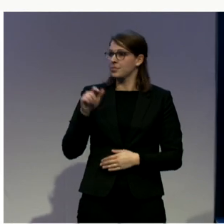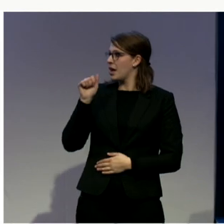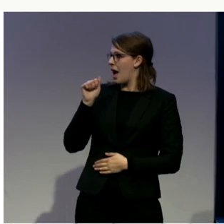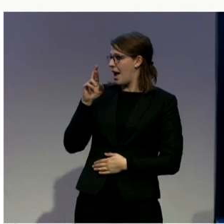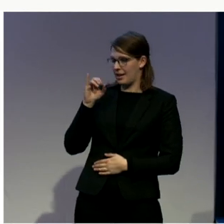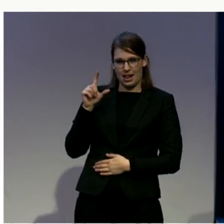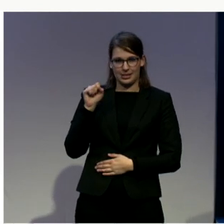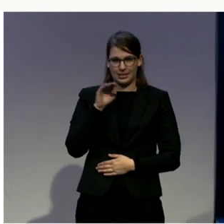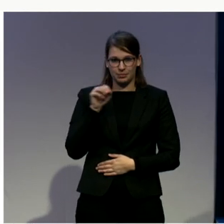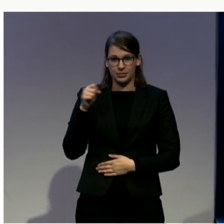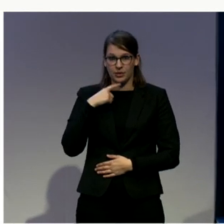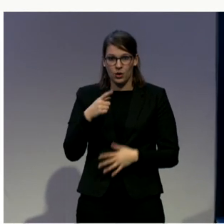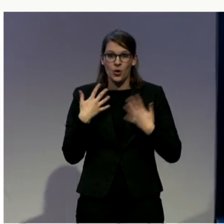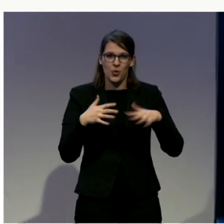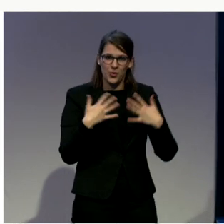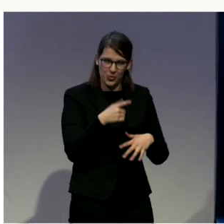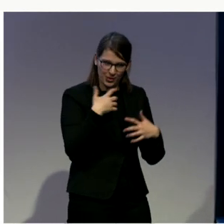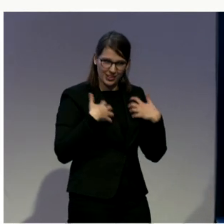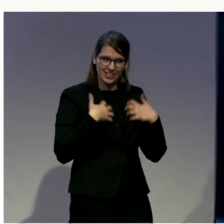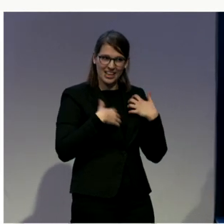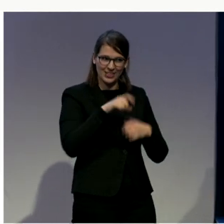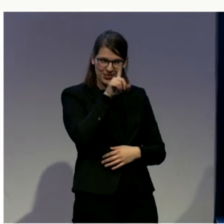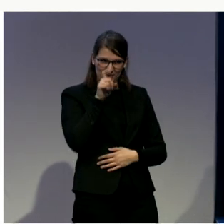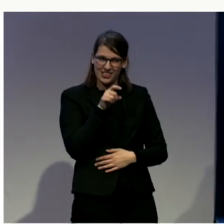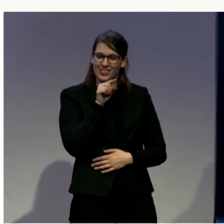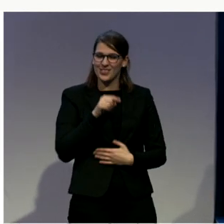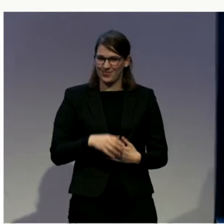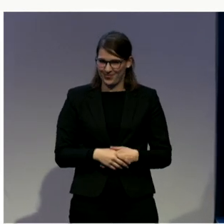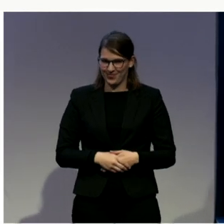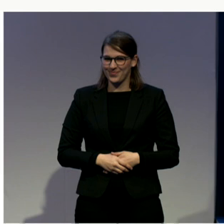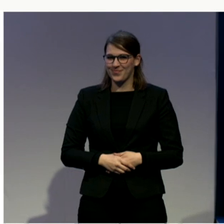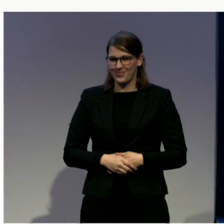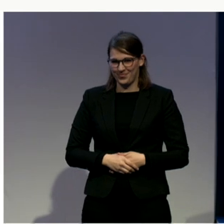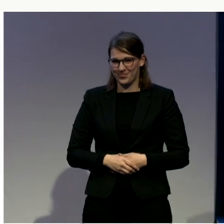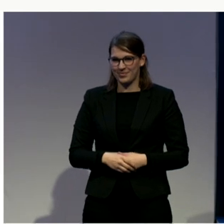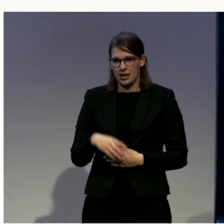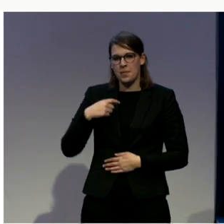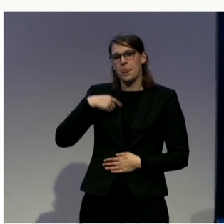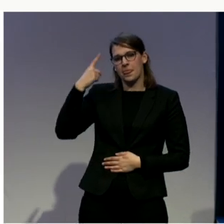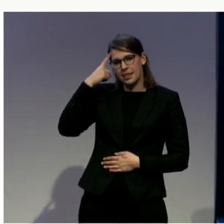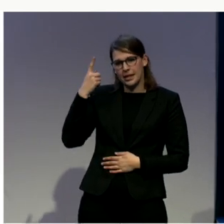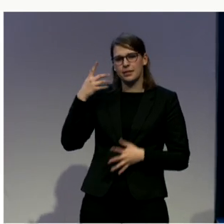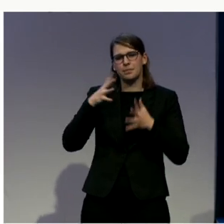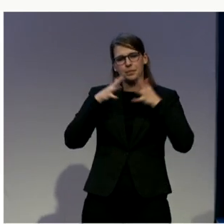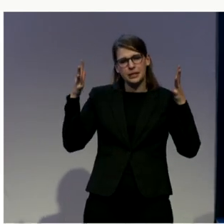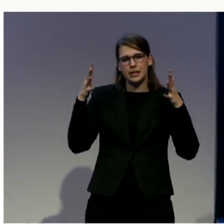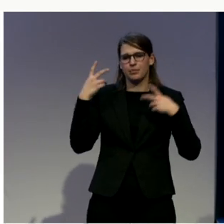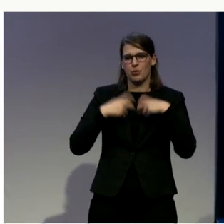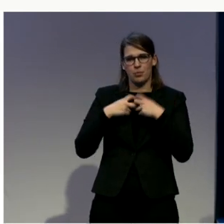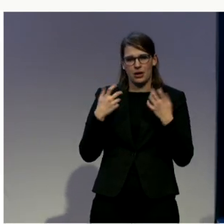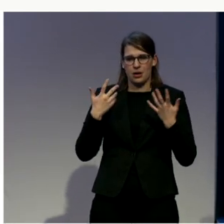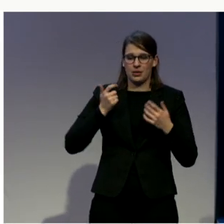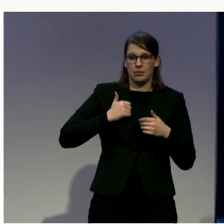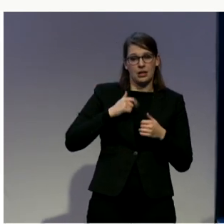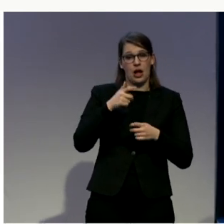I think that's a very interesting question. I think that I would have to say the largest issue in the criminal justice system in the United States